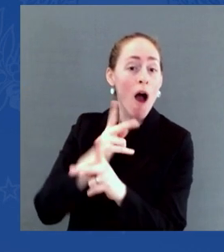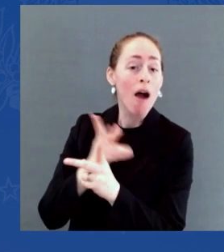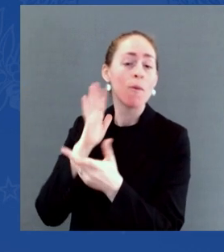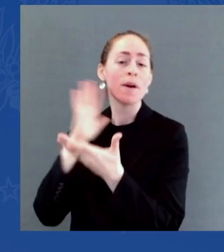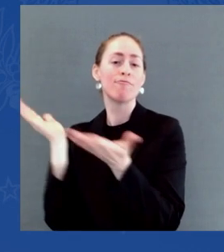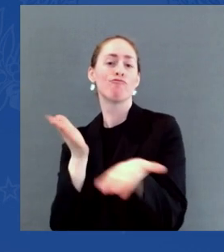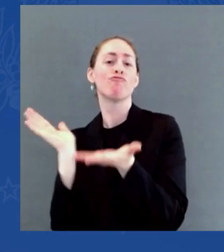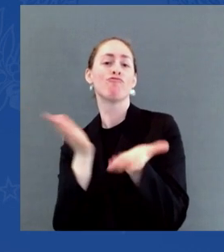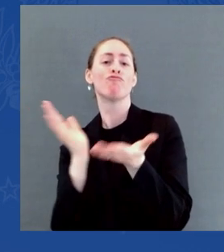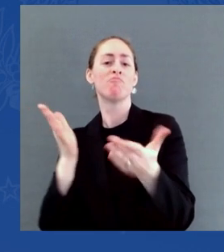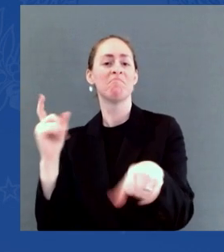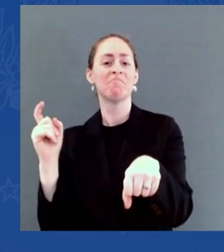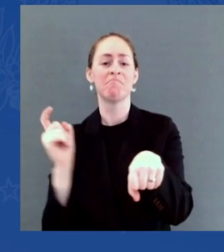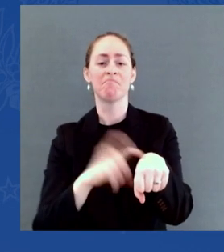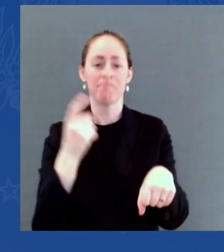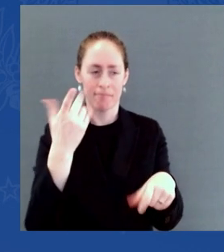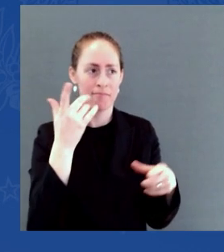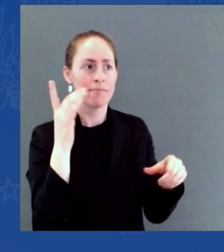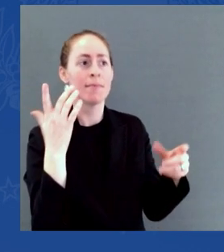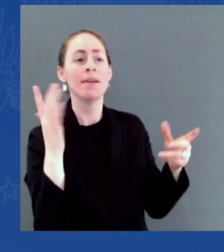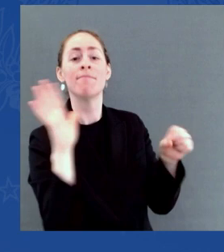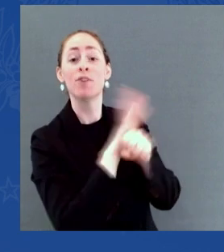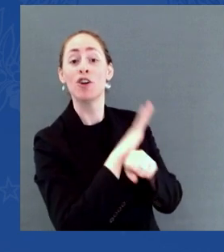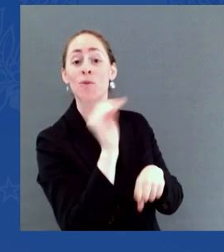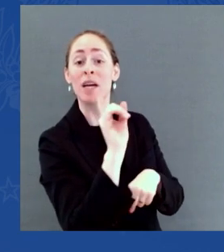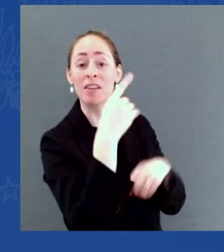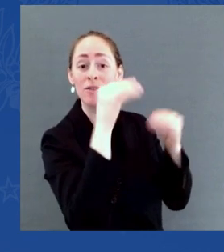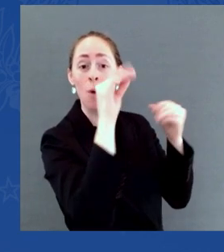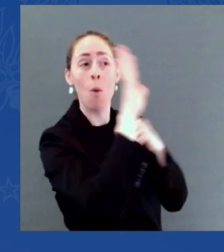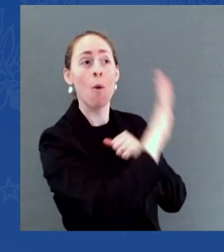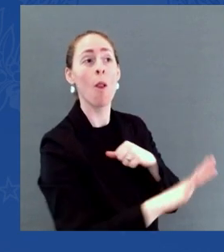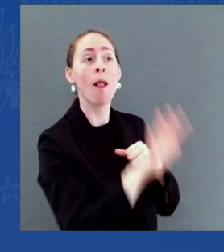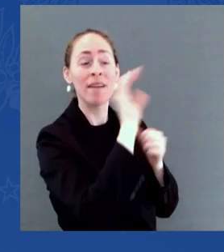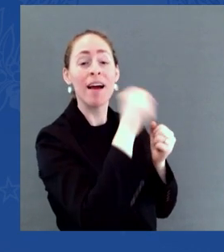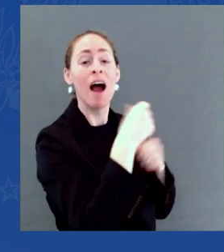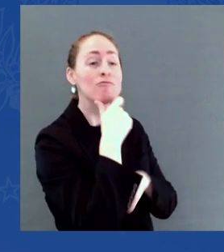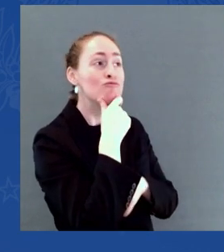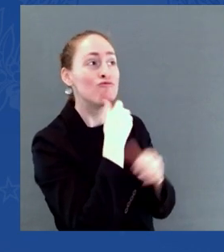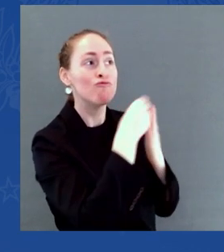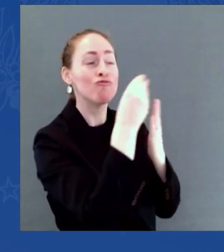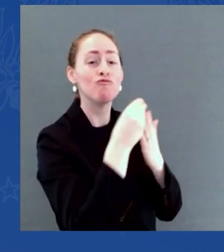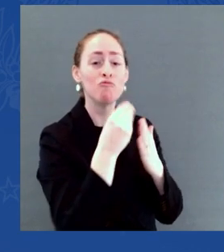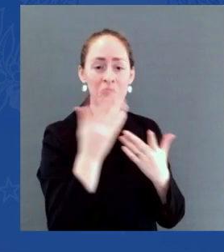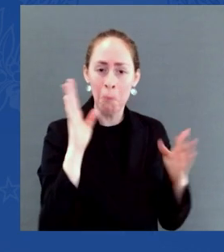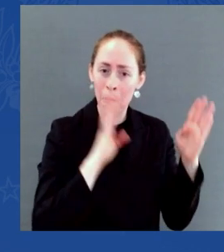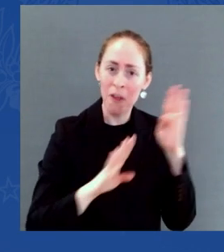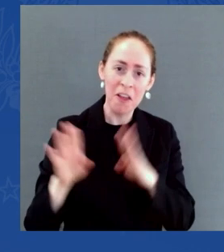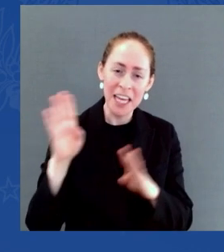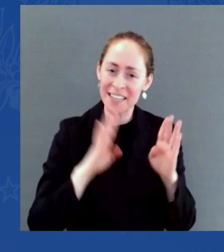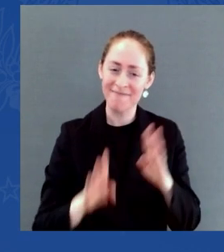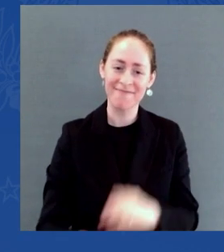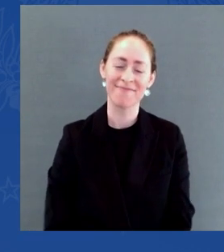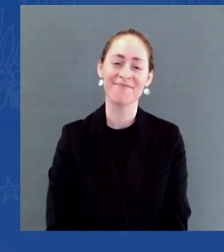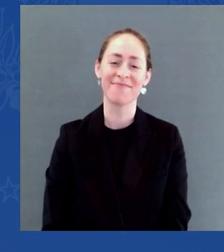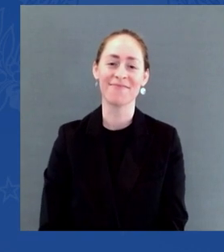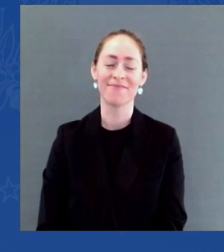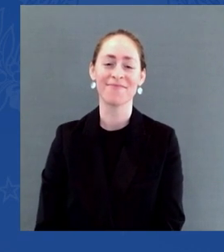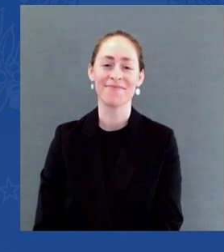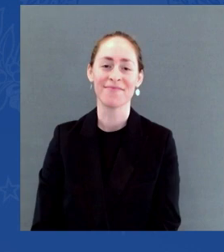Over the last month, the number of containers left sitting on docks, blocking movement to those stores,